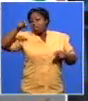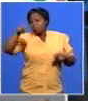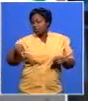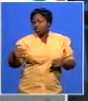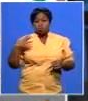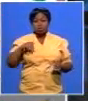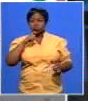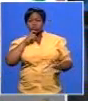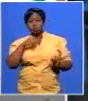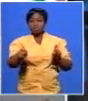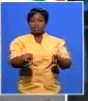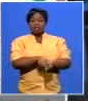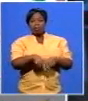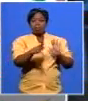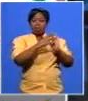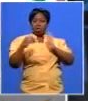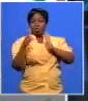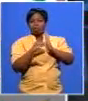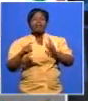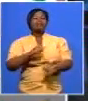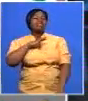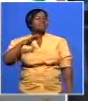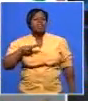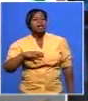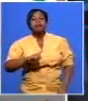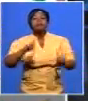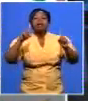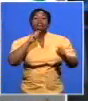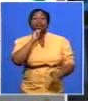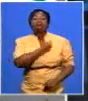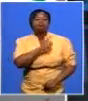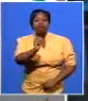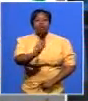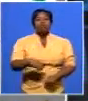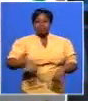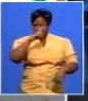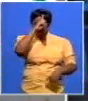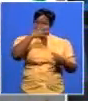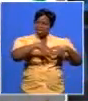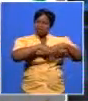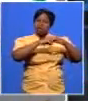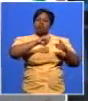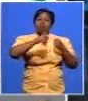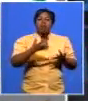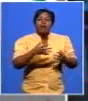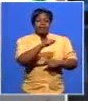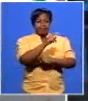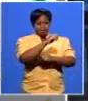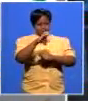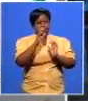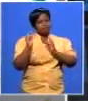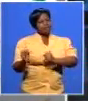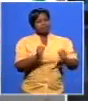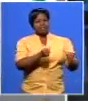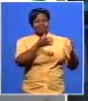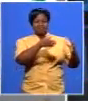the nation but the reality of the matter is that it is the ANC that produces a mandela and mandela contributes in shaping the ANC it is